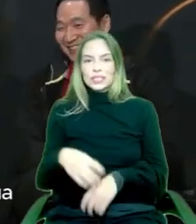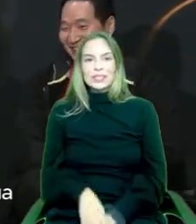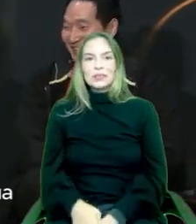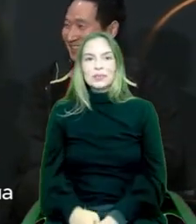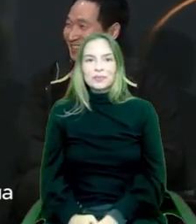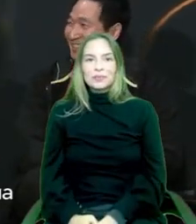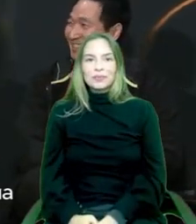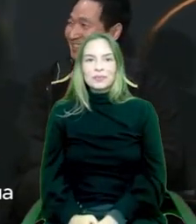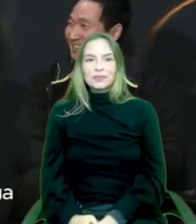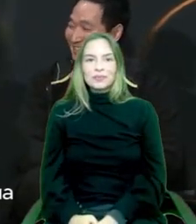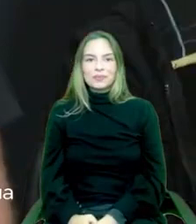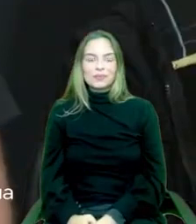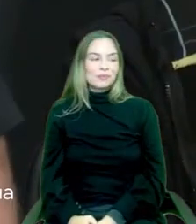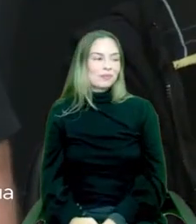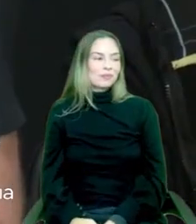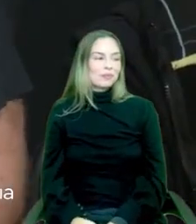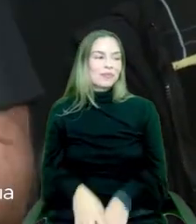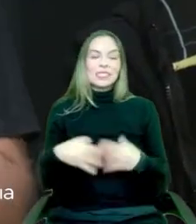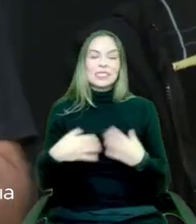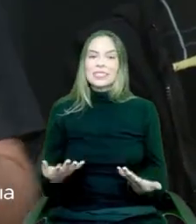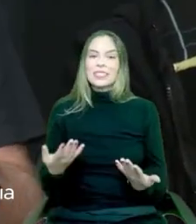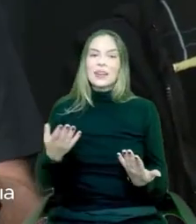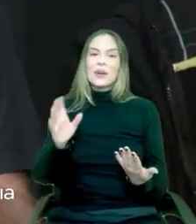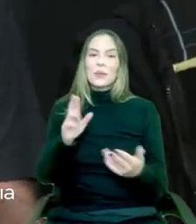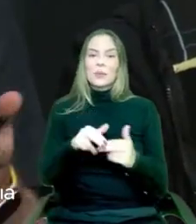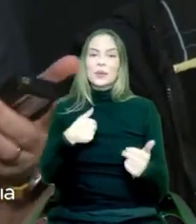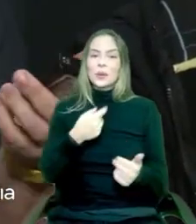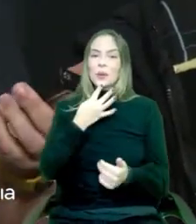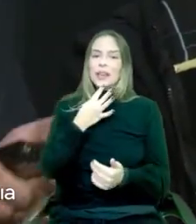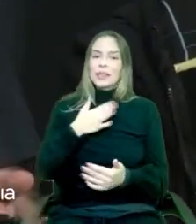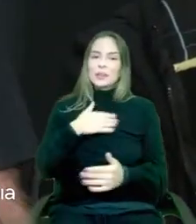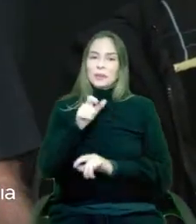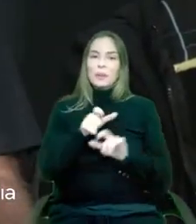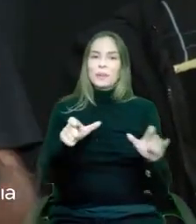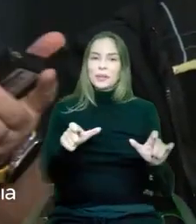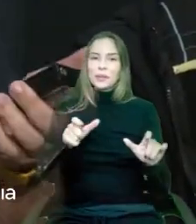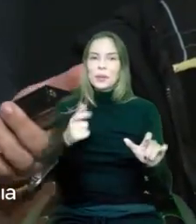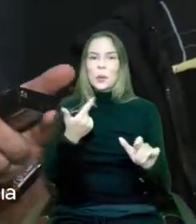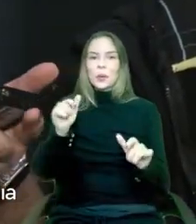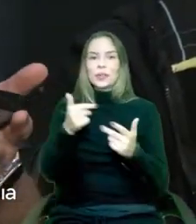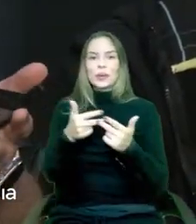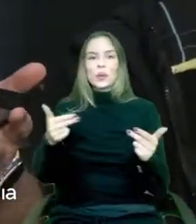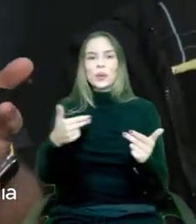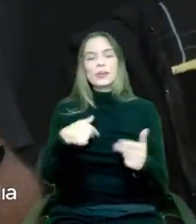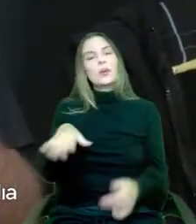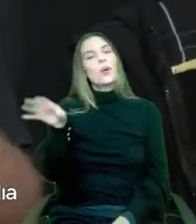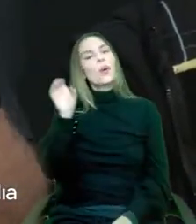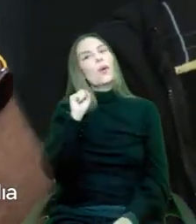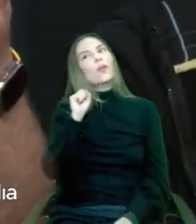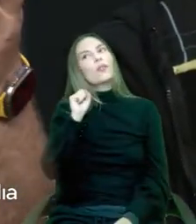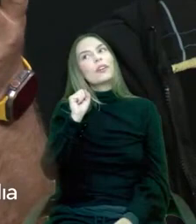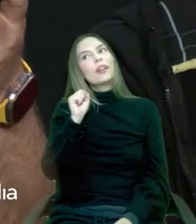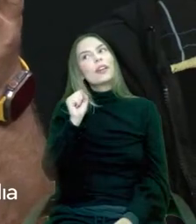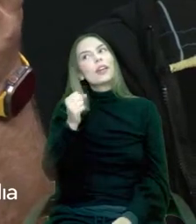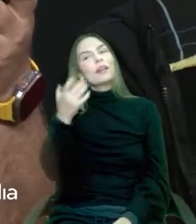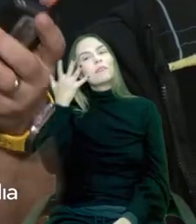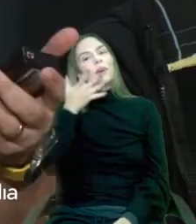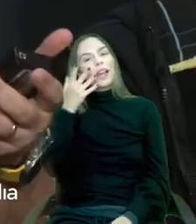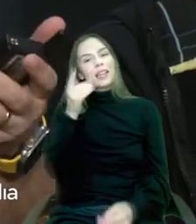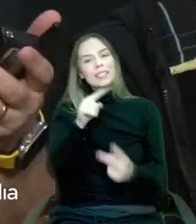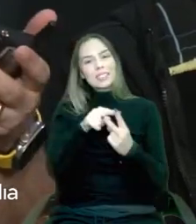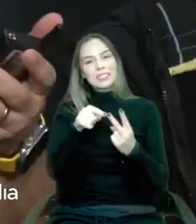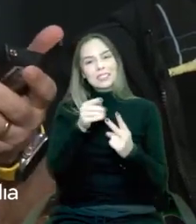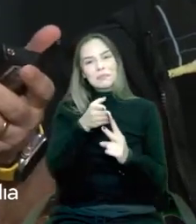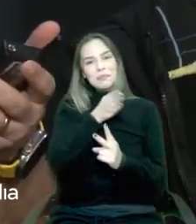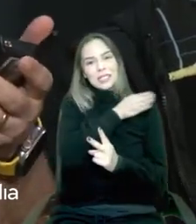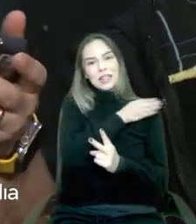Again, that's how I know you all are my people. I think the other thing, when I listened to the previous two panels, one of